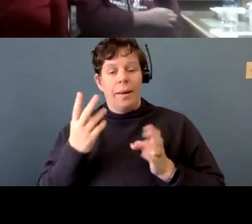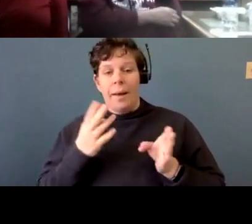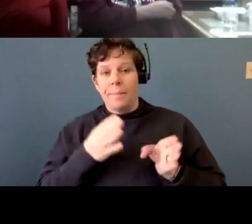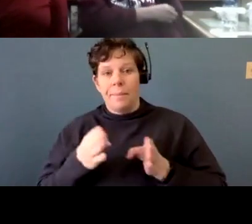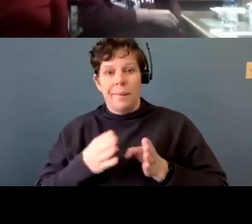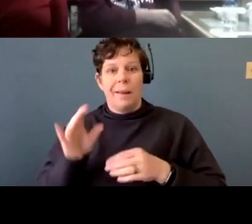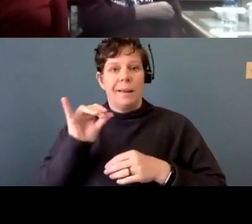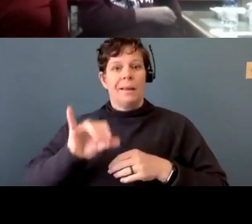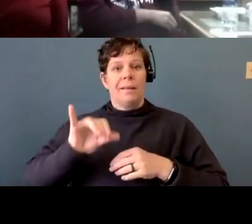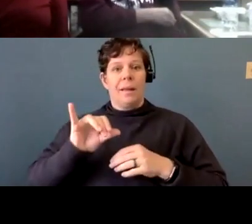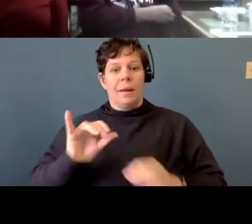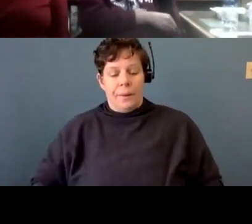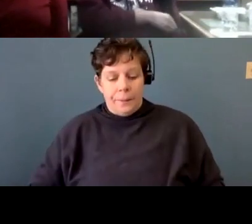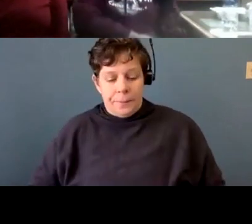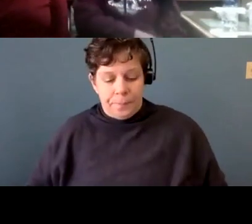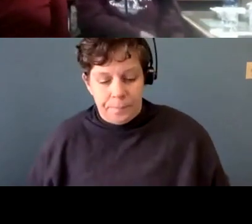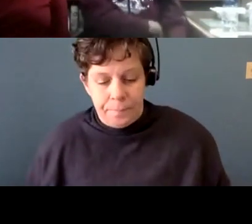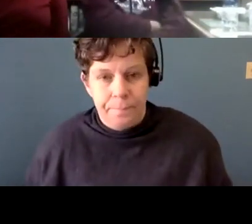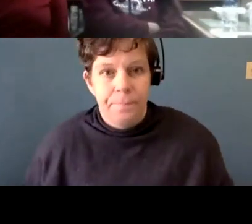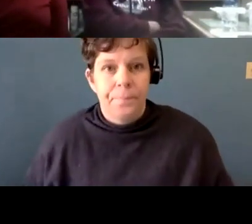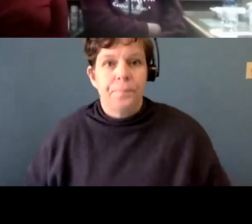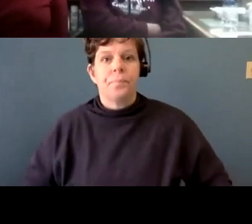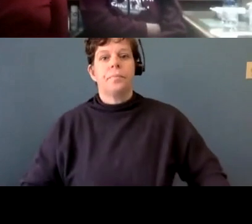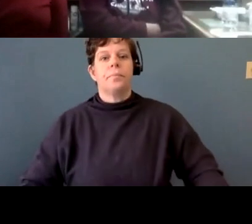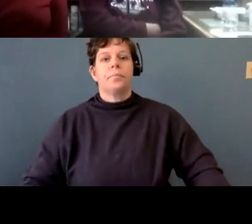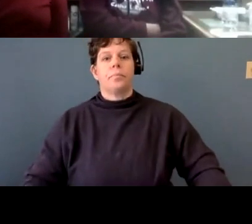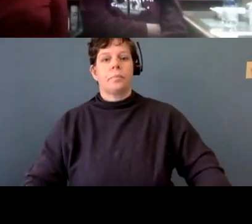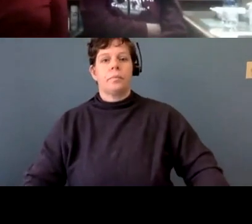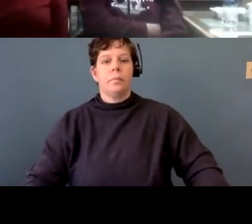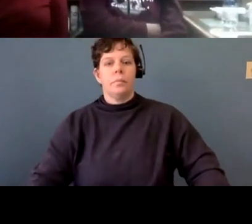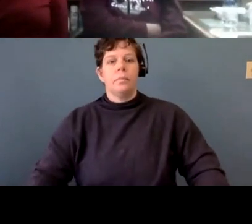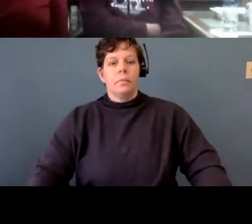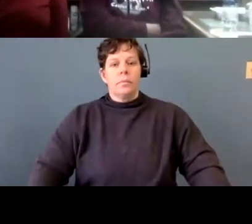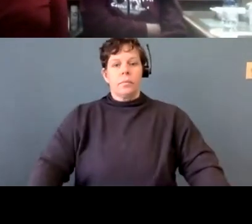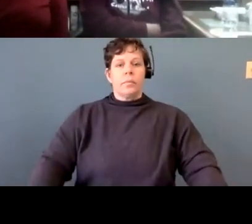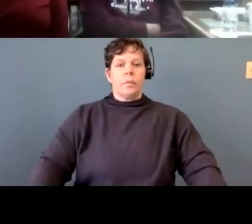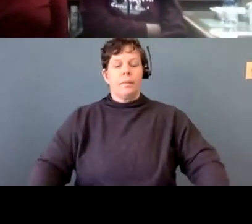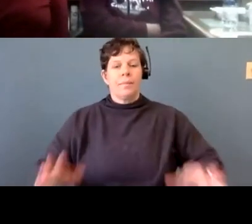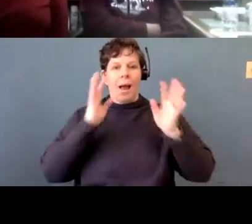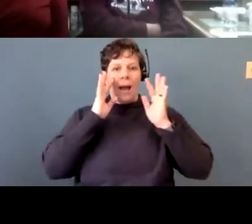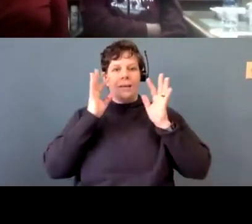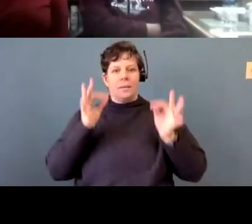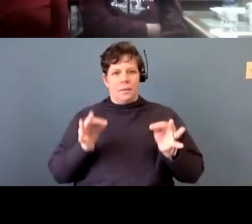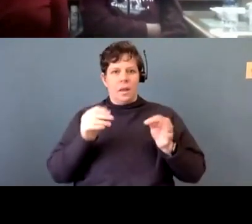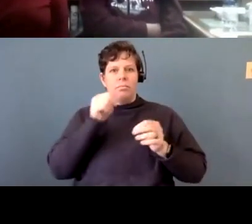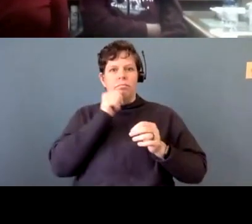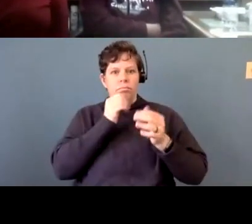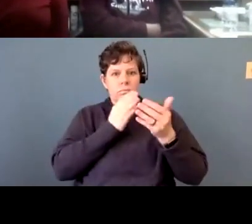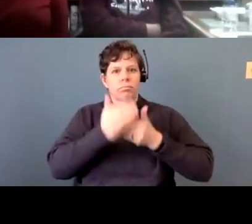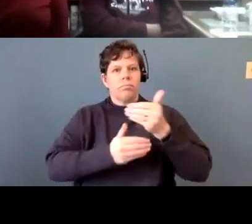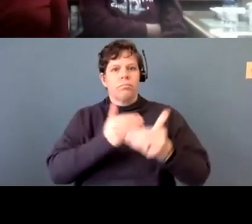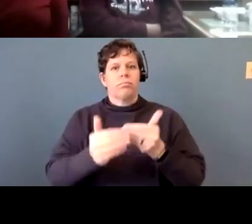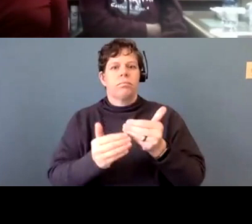And so, um, I decided to just stick it out and thank goodness I